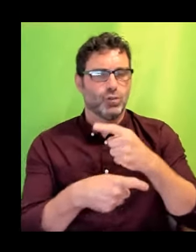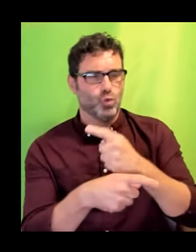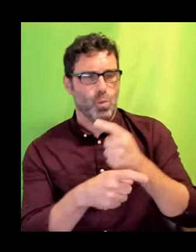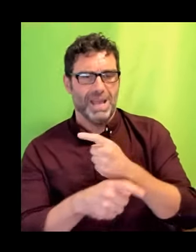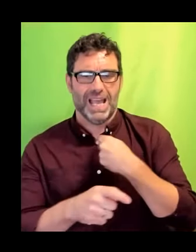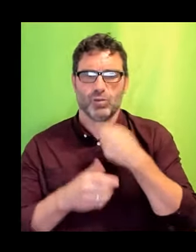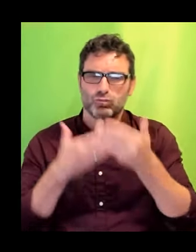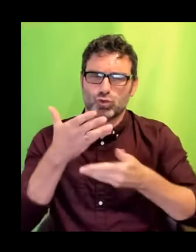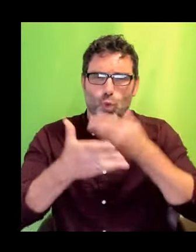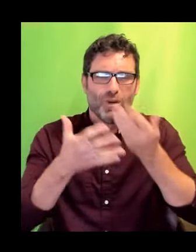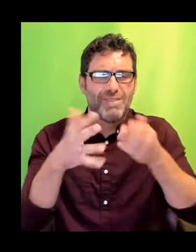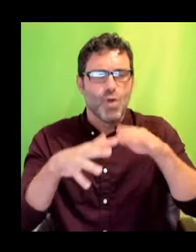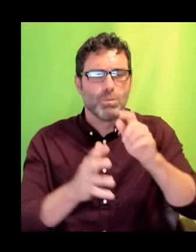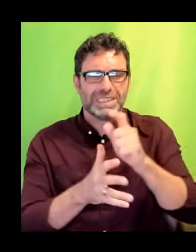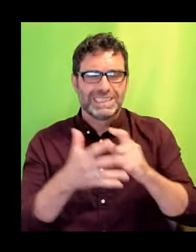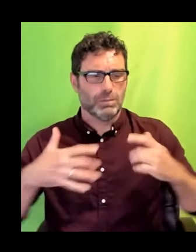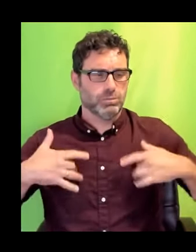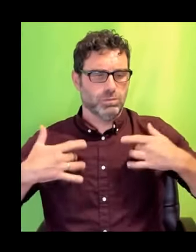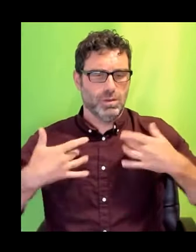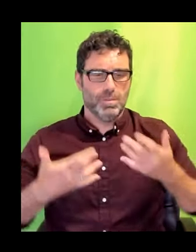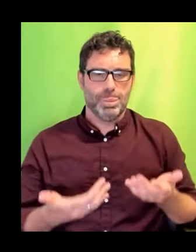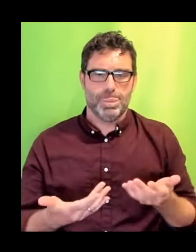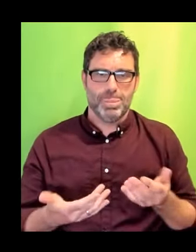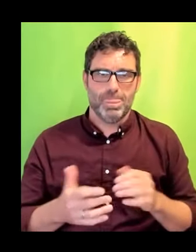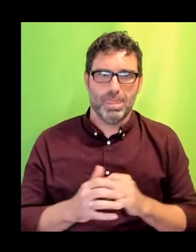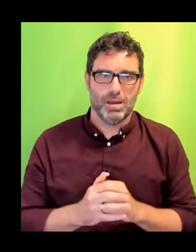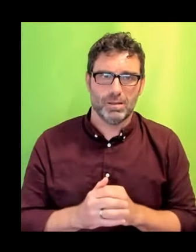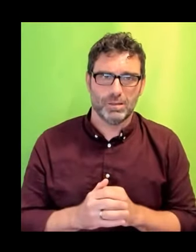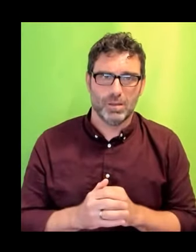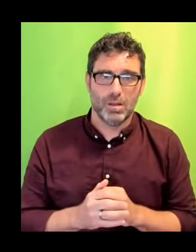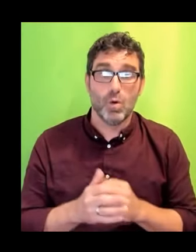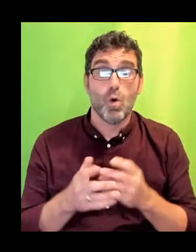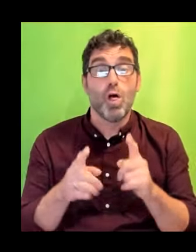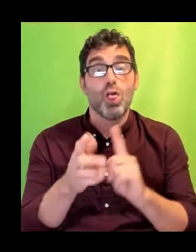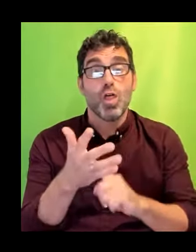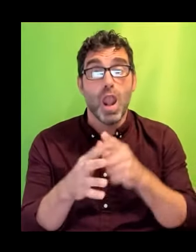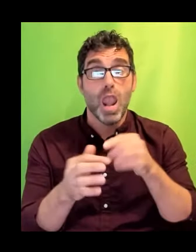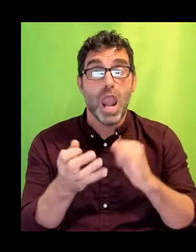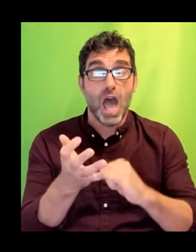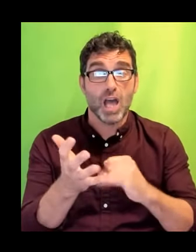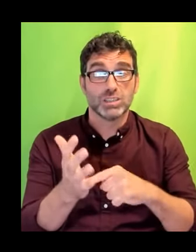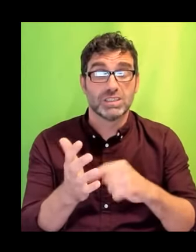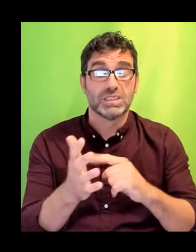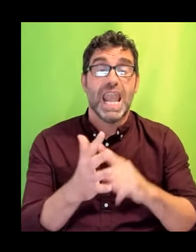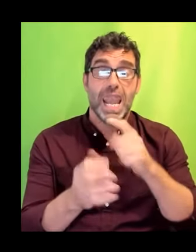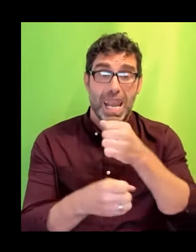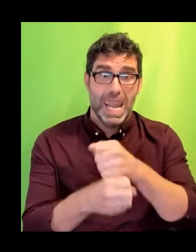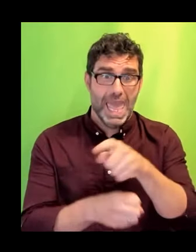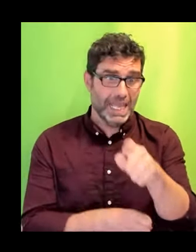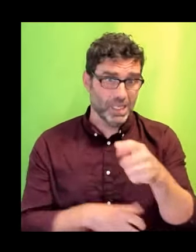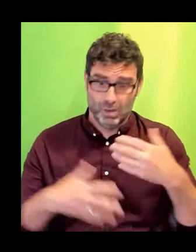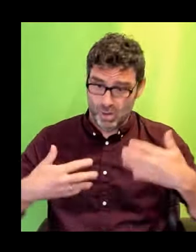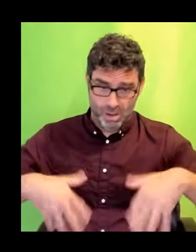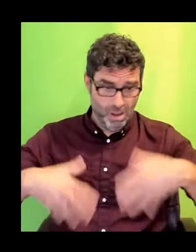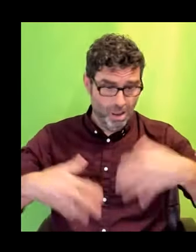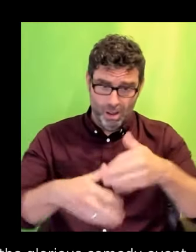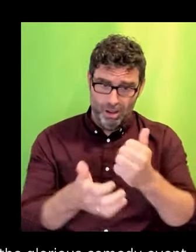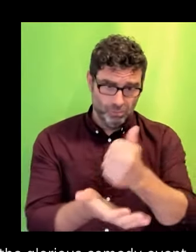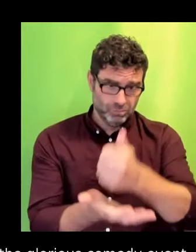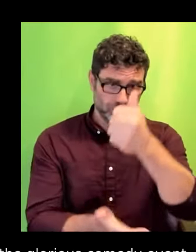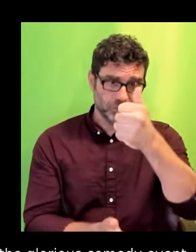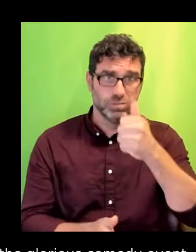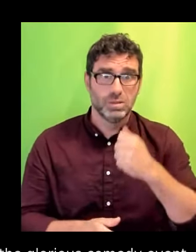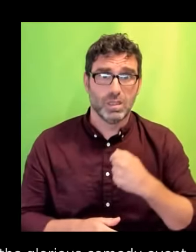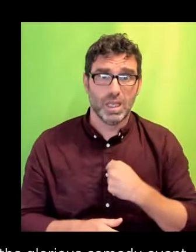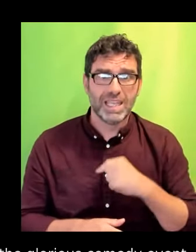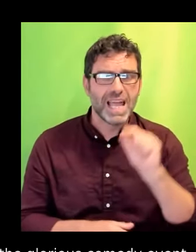complex and glorious comedy event. It doesn't obey any rules. It's ramshackle and it's fantastic. Drama needs to walk to the same beat.